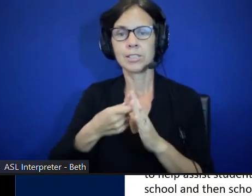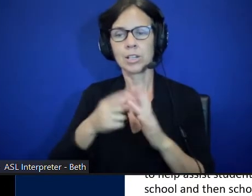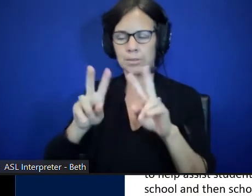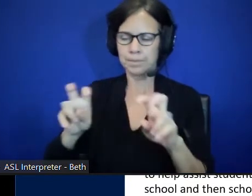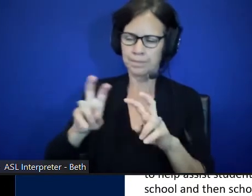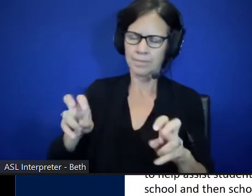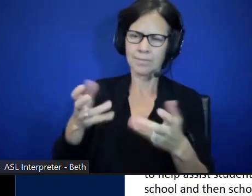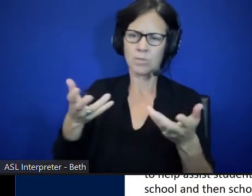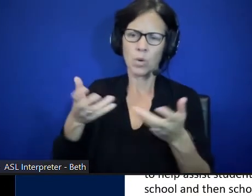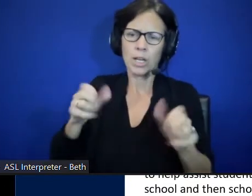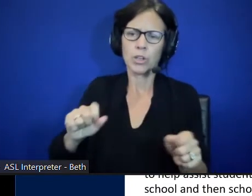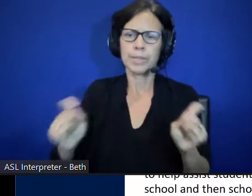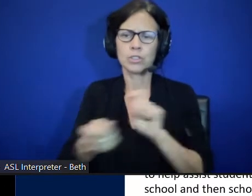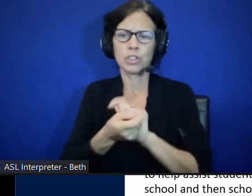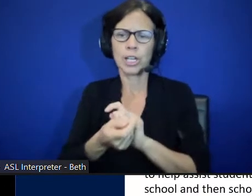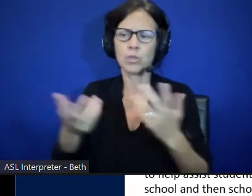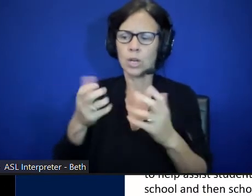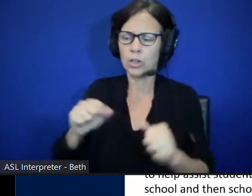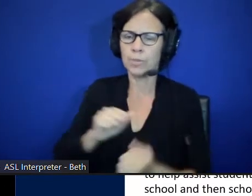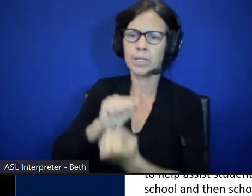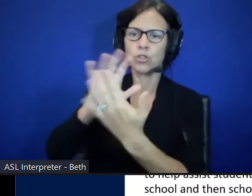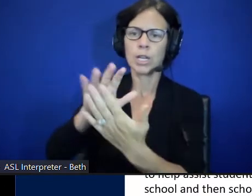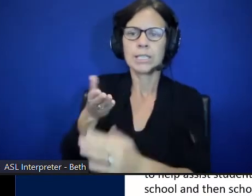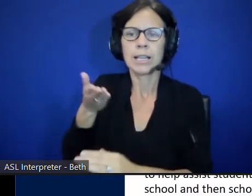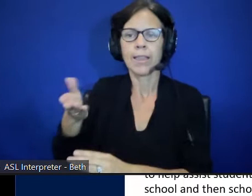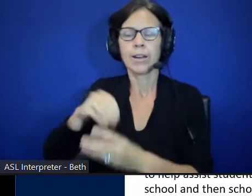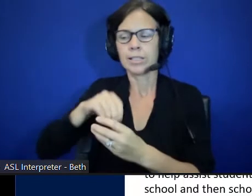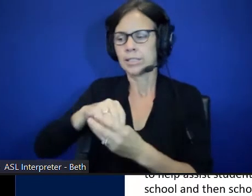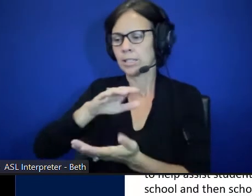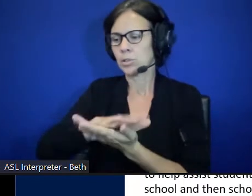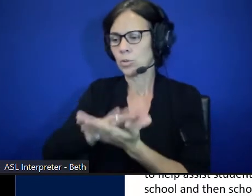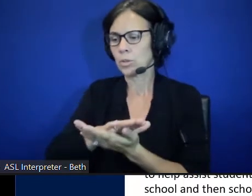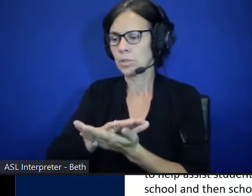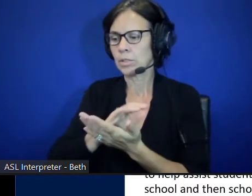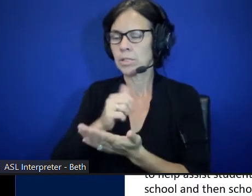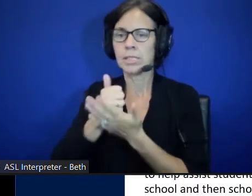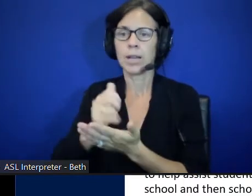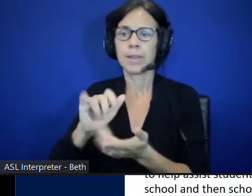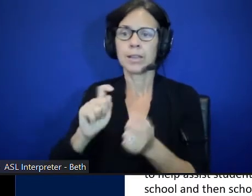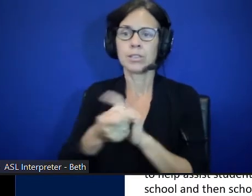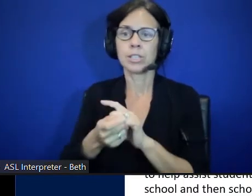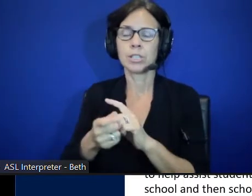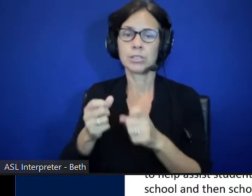be changed, what could be addressed within the schools to make these changes, to make this transition